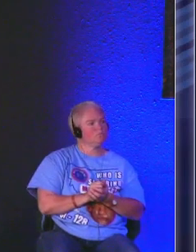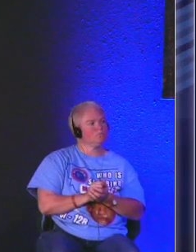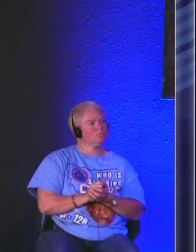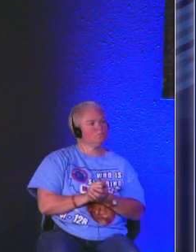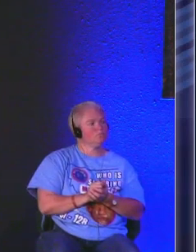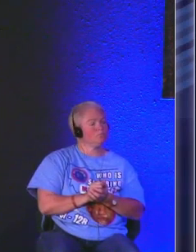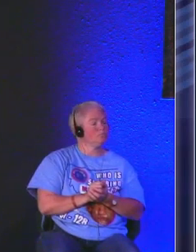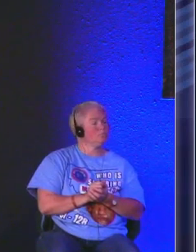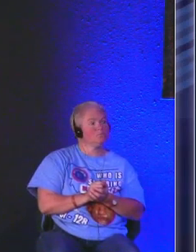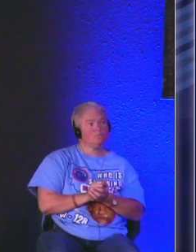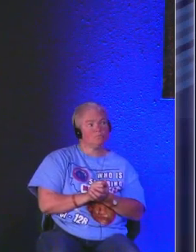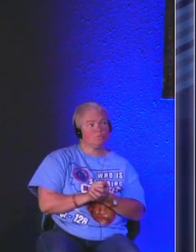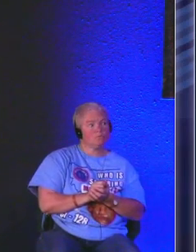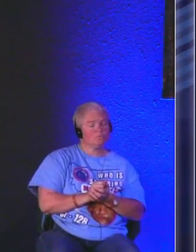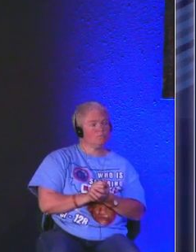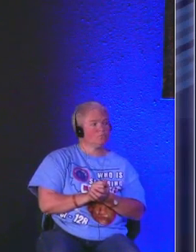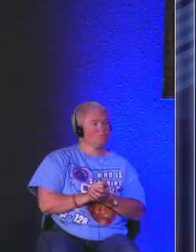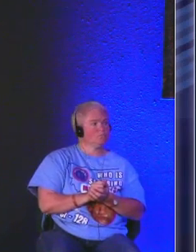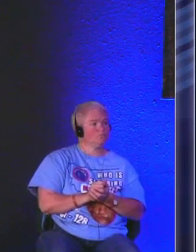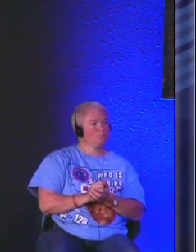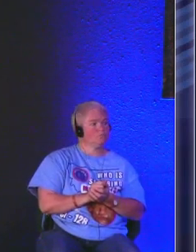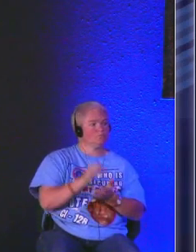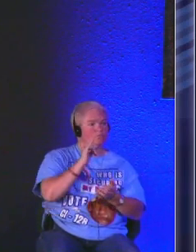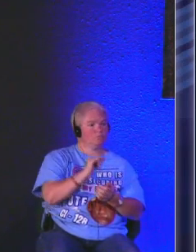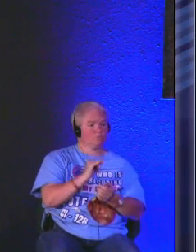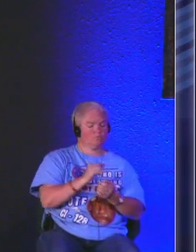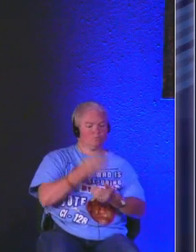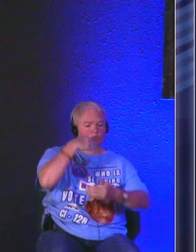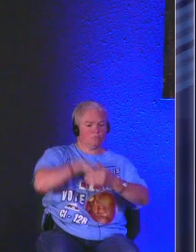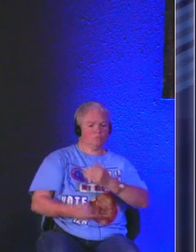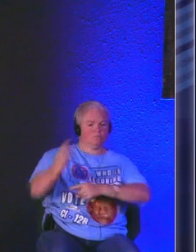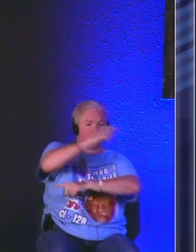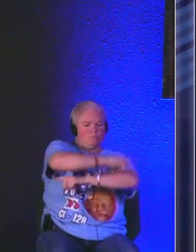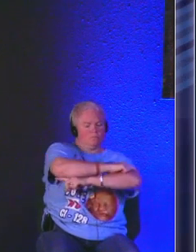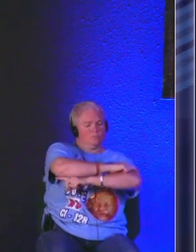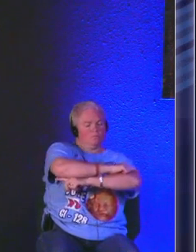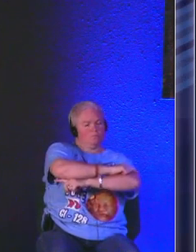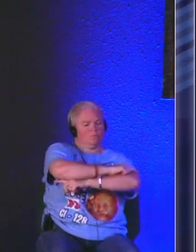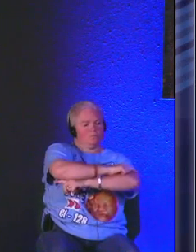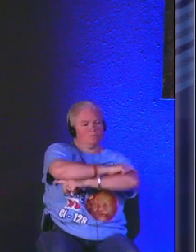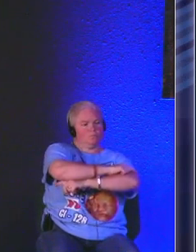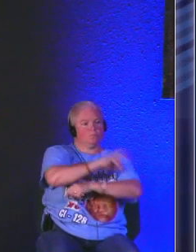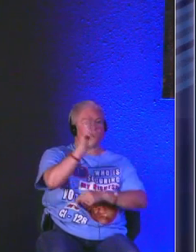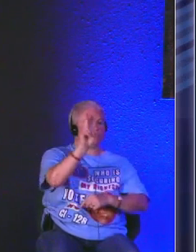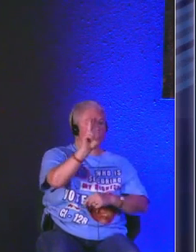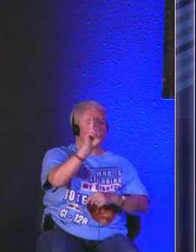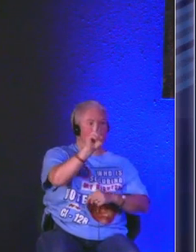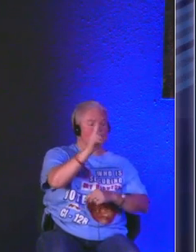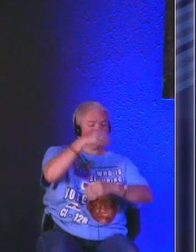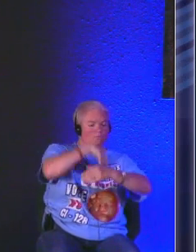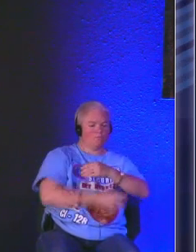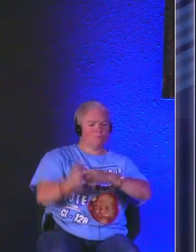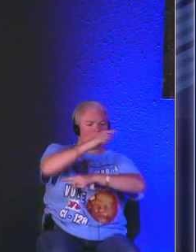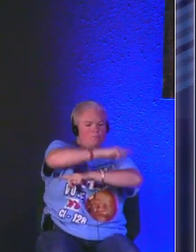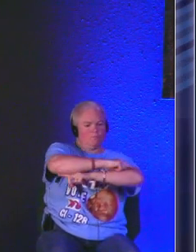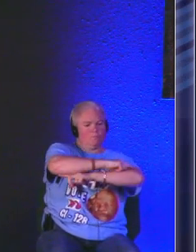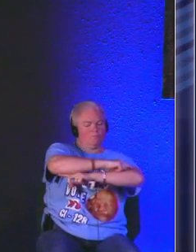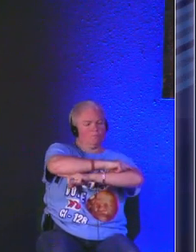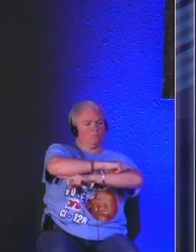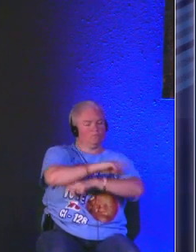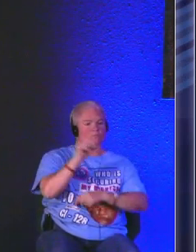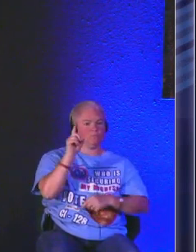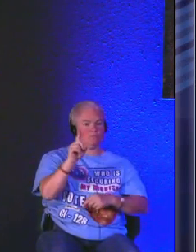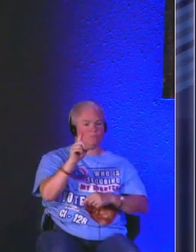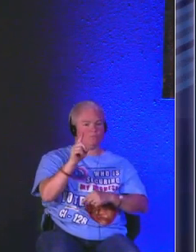except for we've had a clump of birthdays lately we've had we have two birthdays tomorrow and